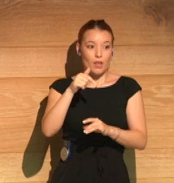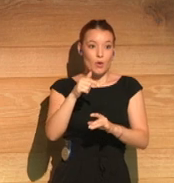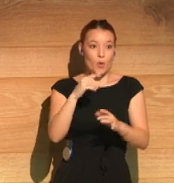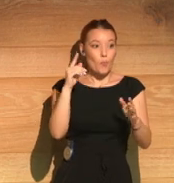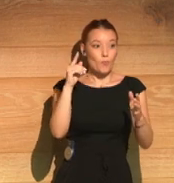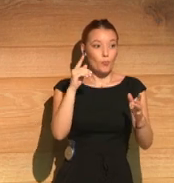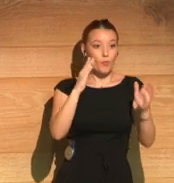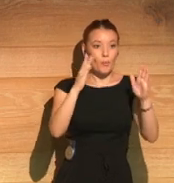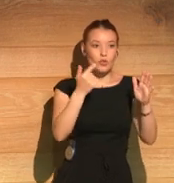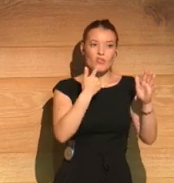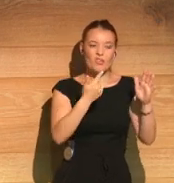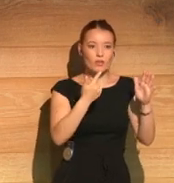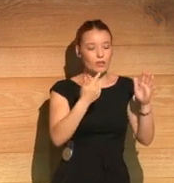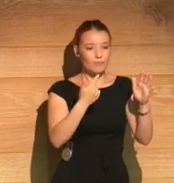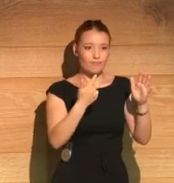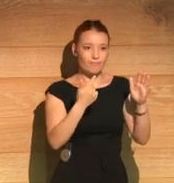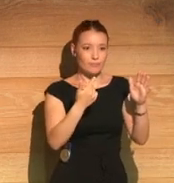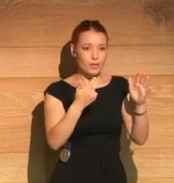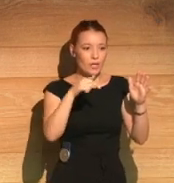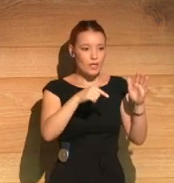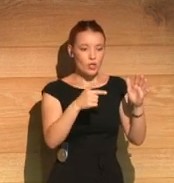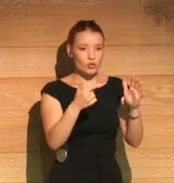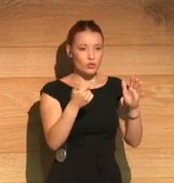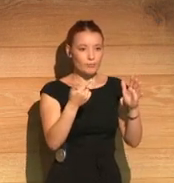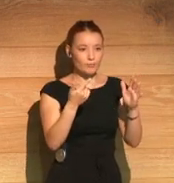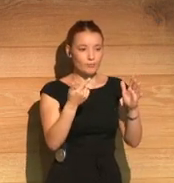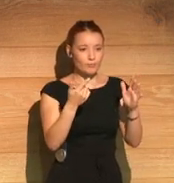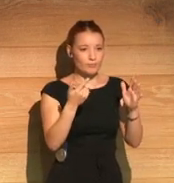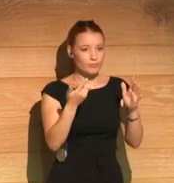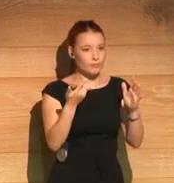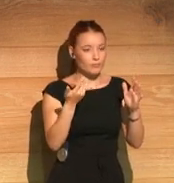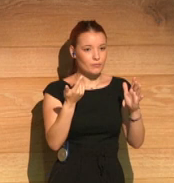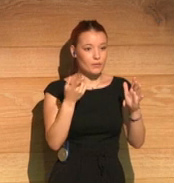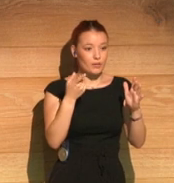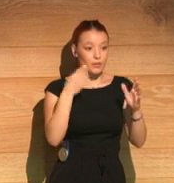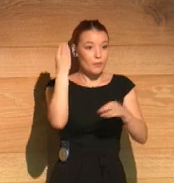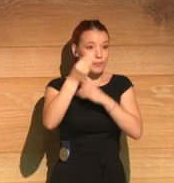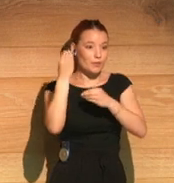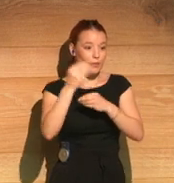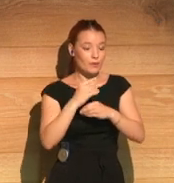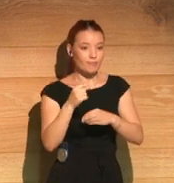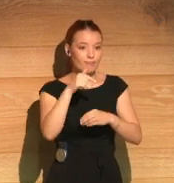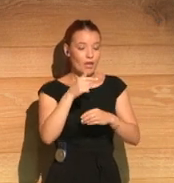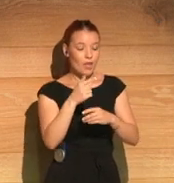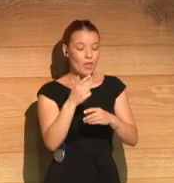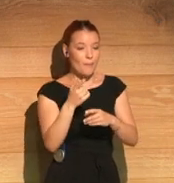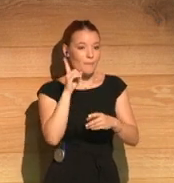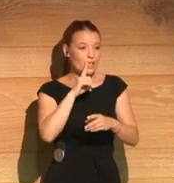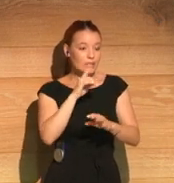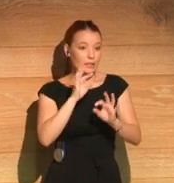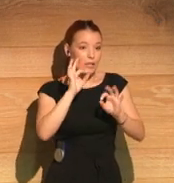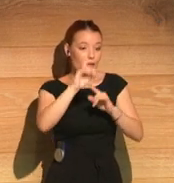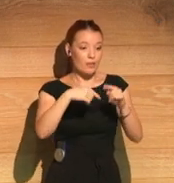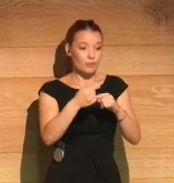betrayed us on so many levels that why are we listening to this? So when opportunities came along, such as that referenda